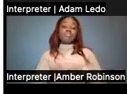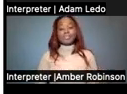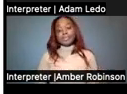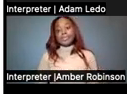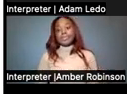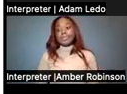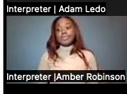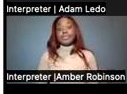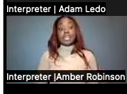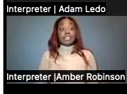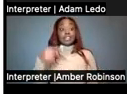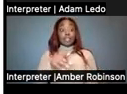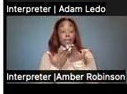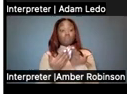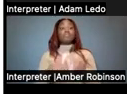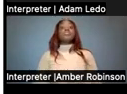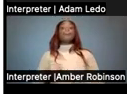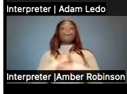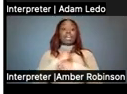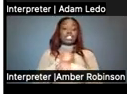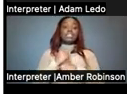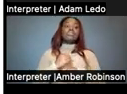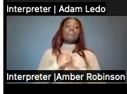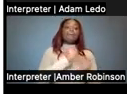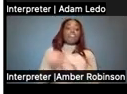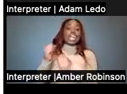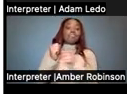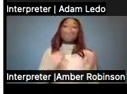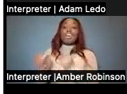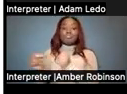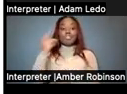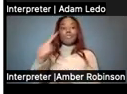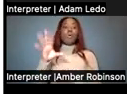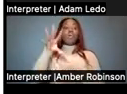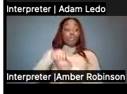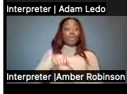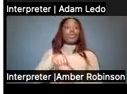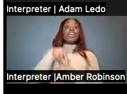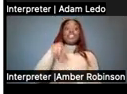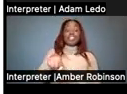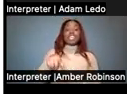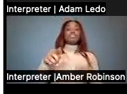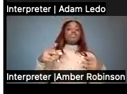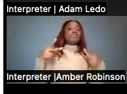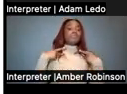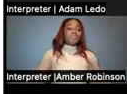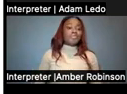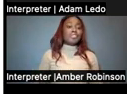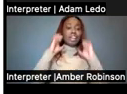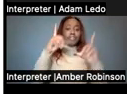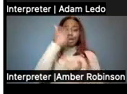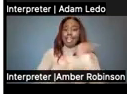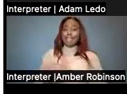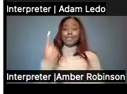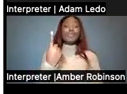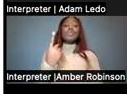And then this book is called Strategies for Inclusion. This is through human kinetics. And again, this has a whole chapter on how to train